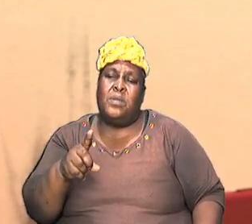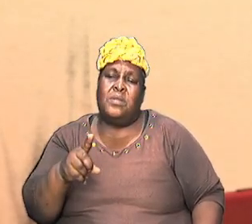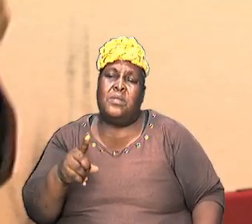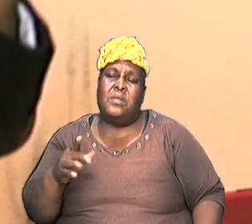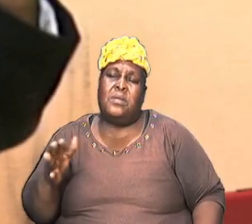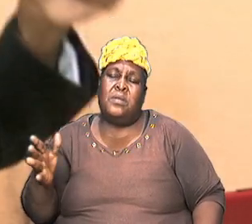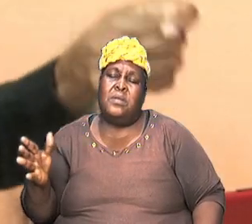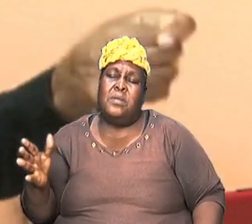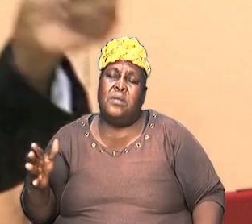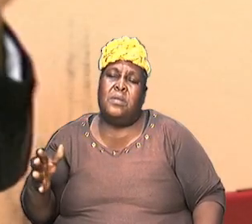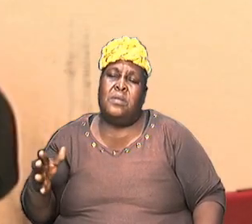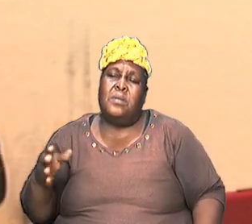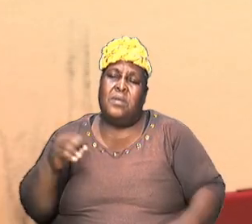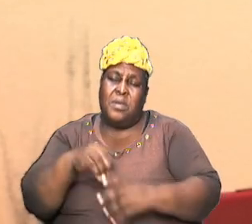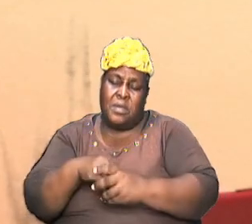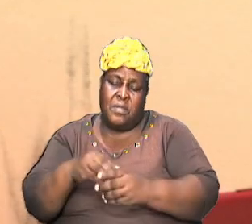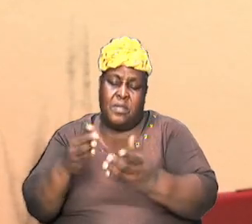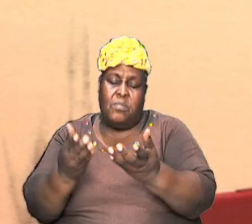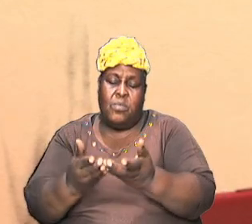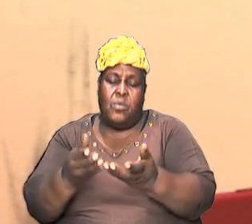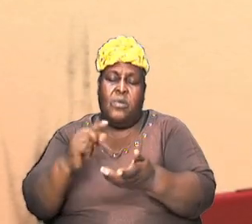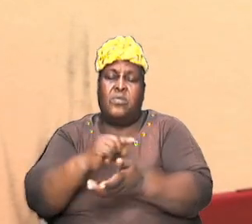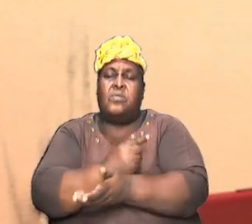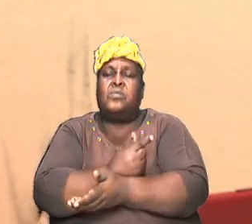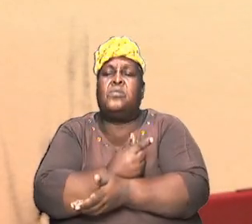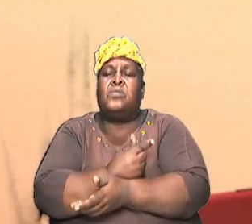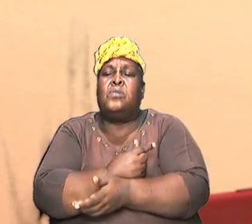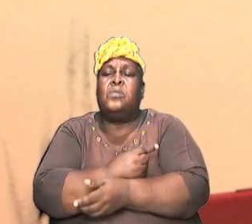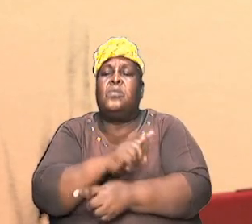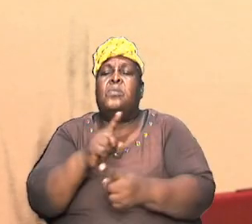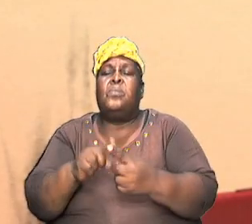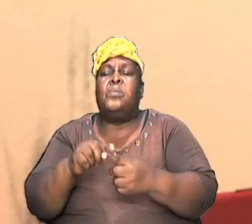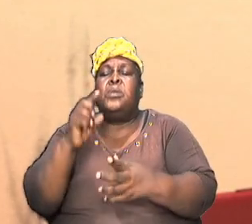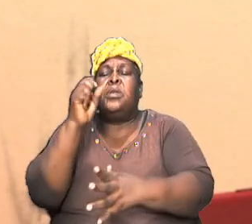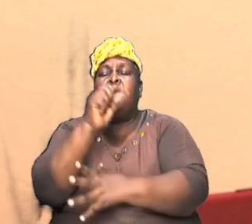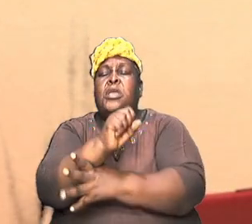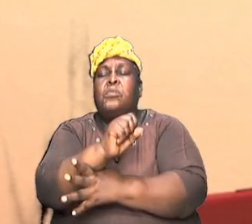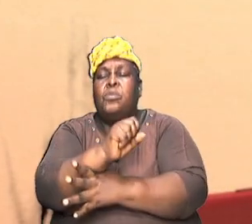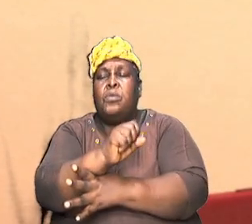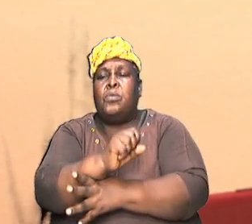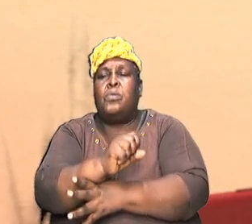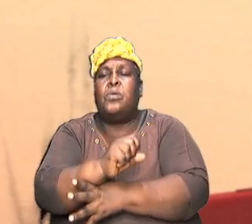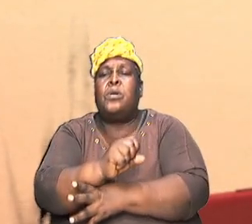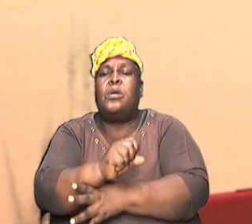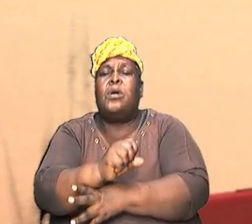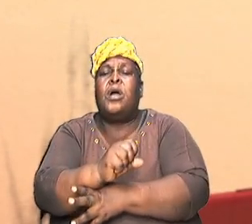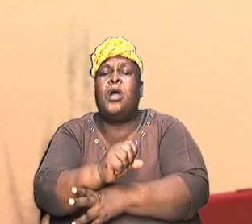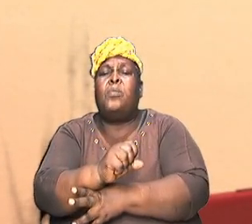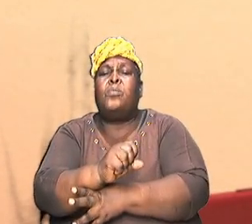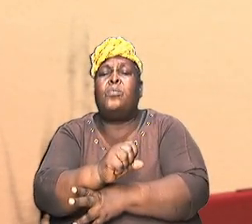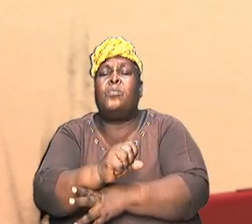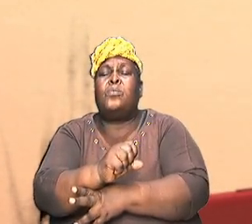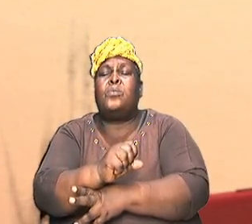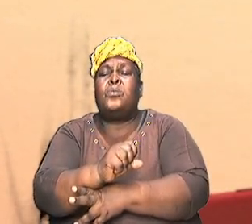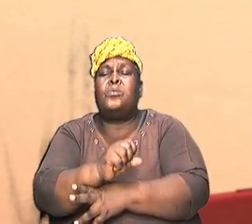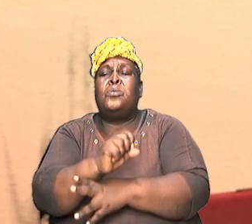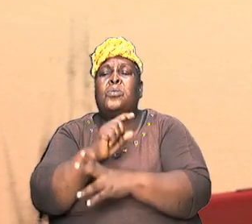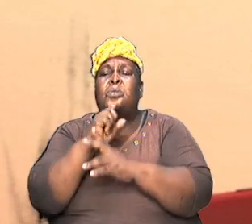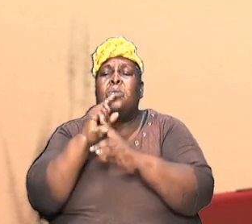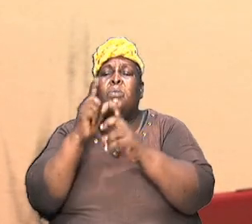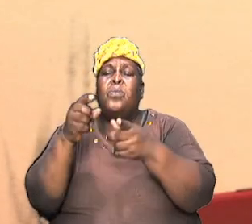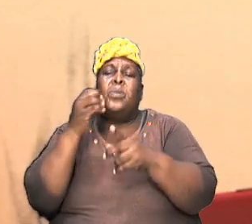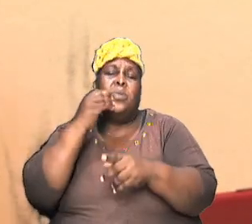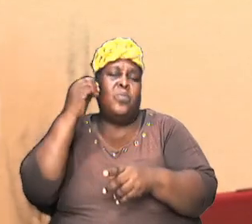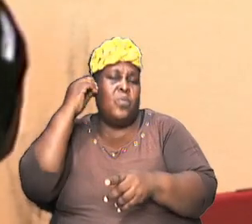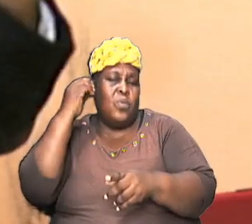in the book of Genesis when Abraham was coming from the slaughter and saying to us brethren beloved